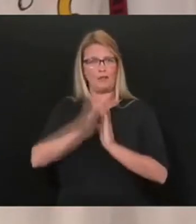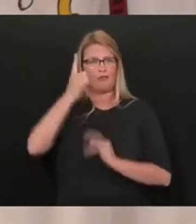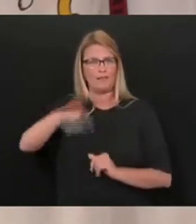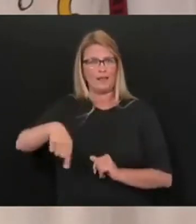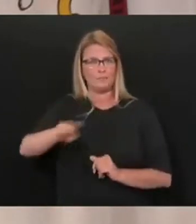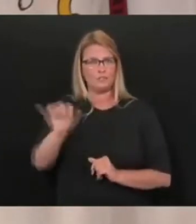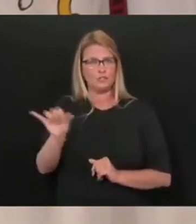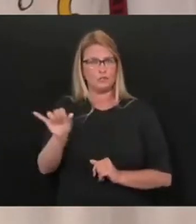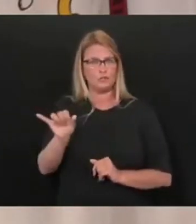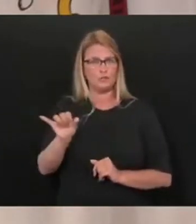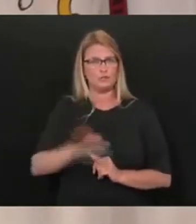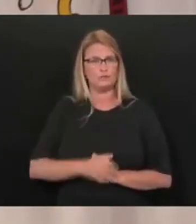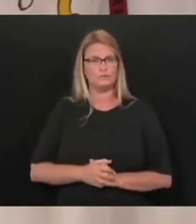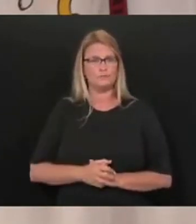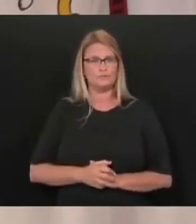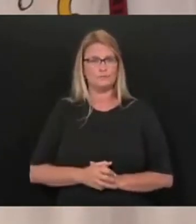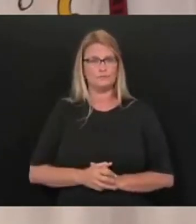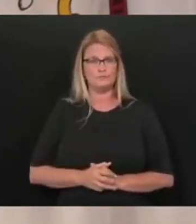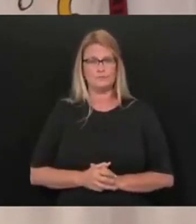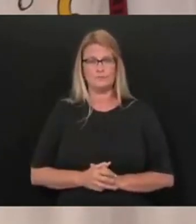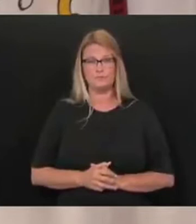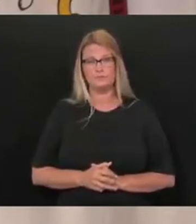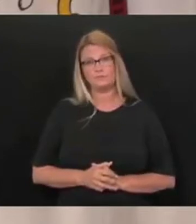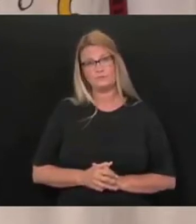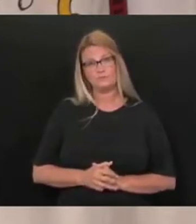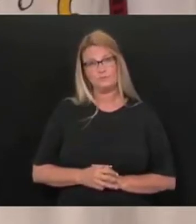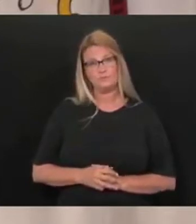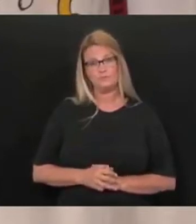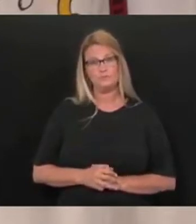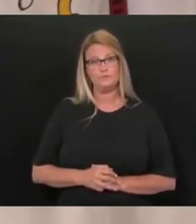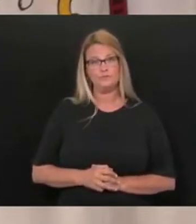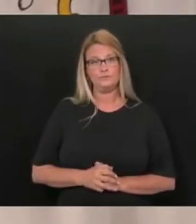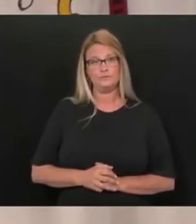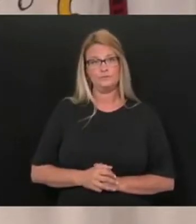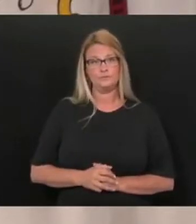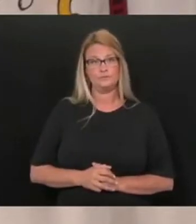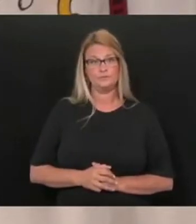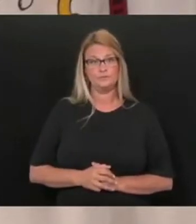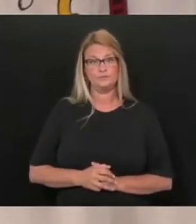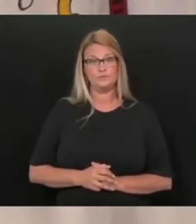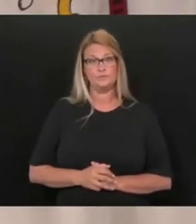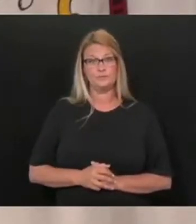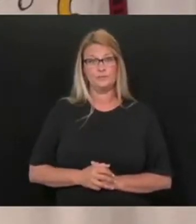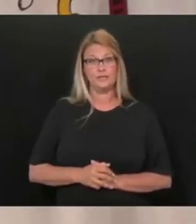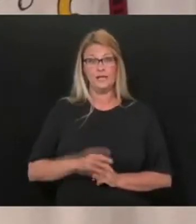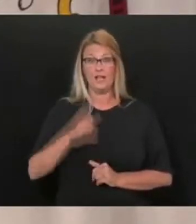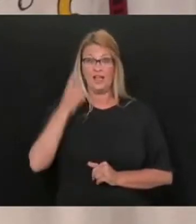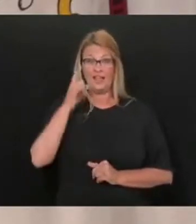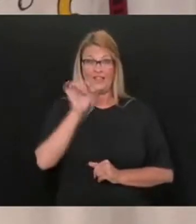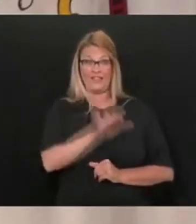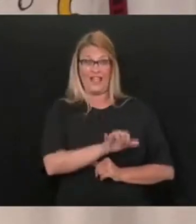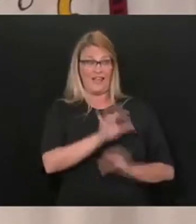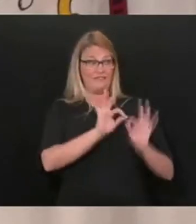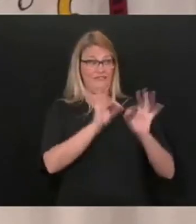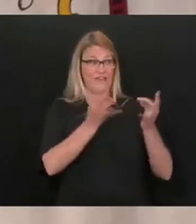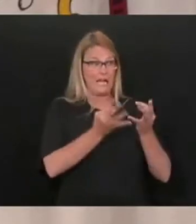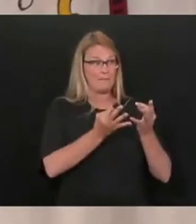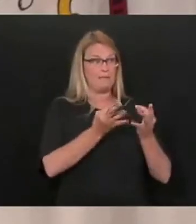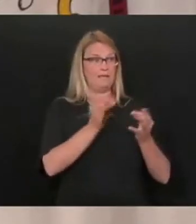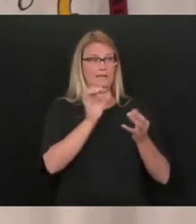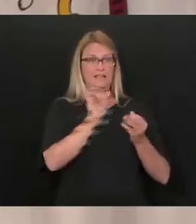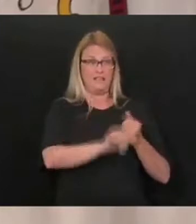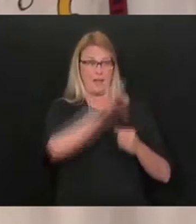Well, what a lot of life that was left, you know, for this family and this man. And so please,